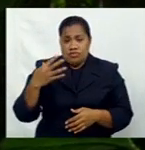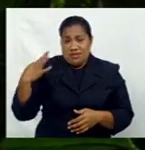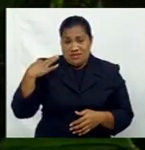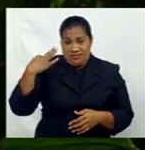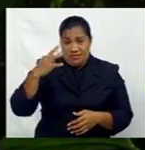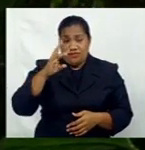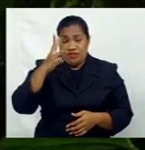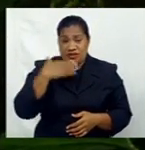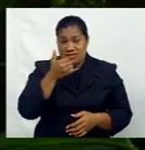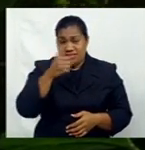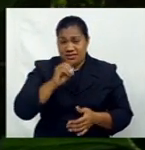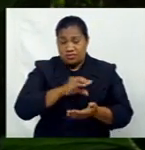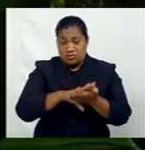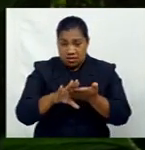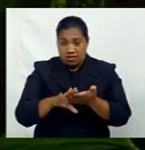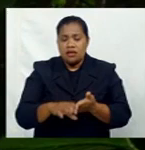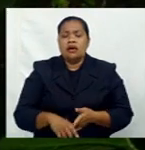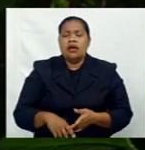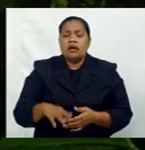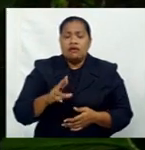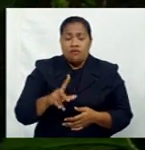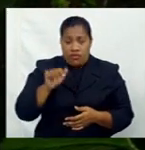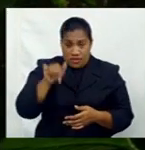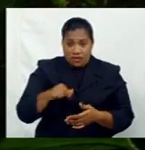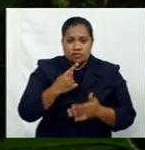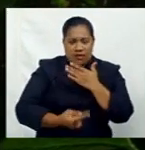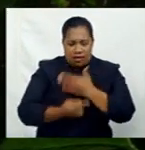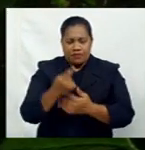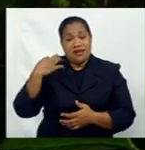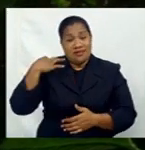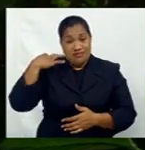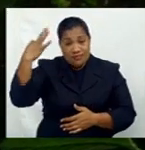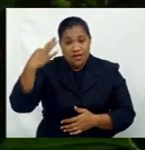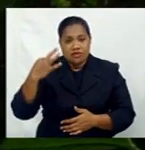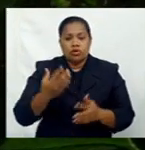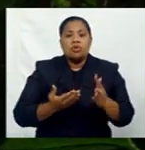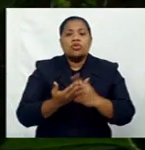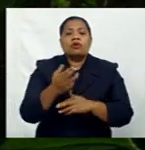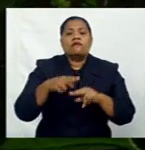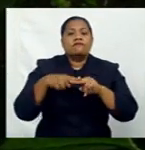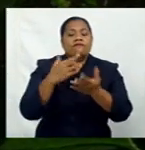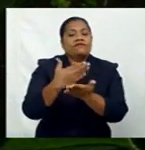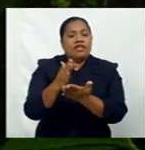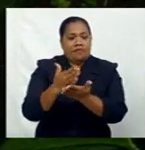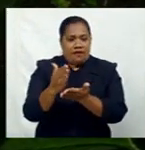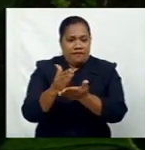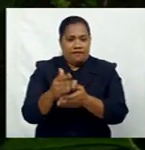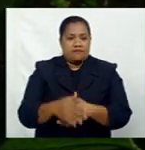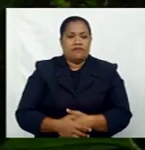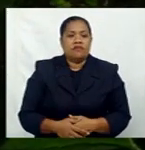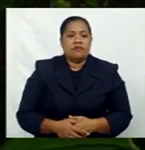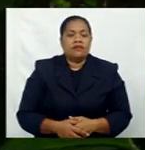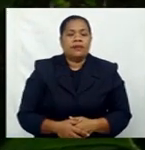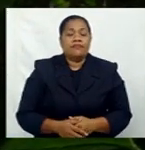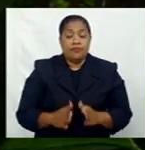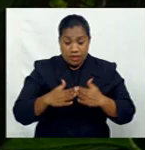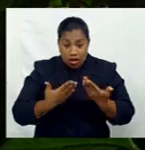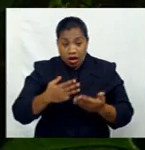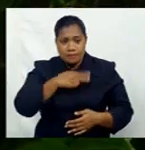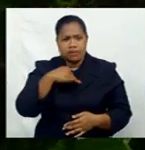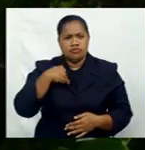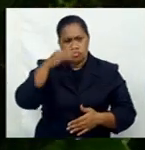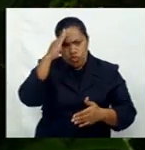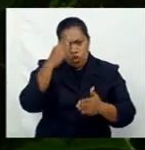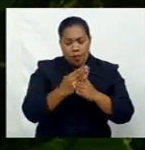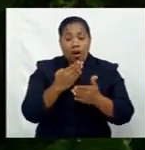assistance. However, for their case, they have to file their application through the Fijian National Provident Fund. Now, the ministry is also hoping to